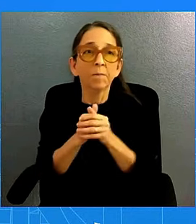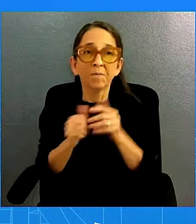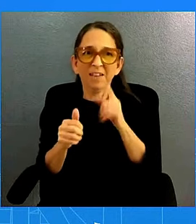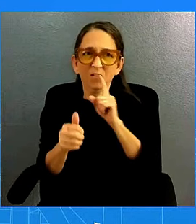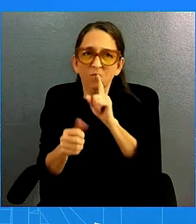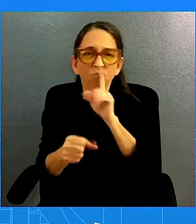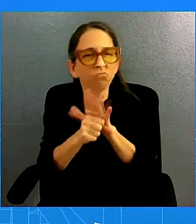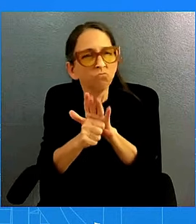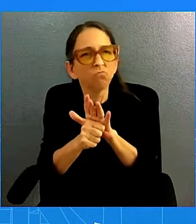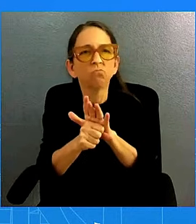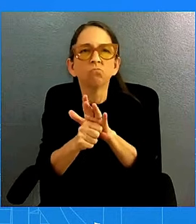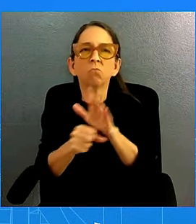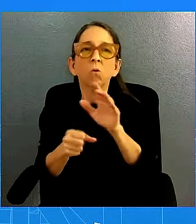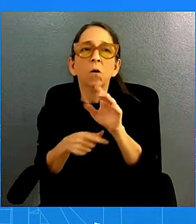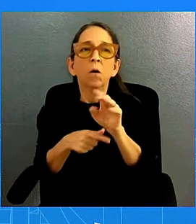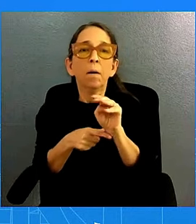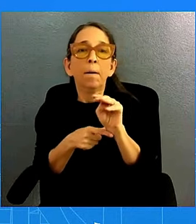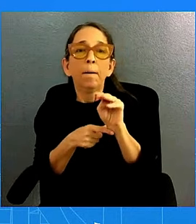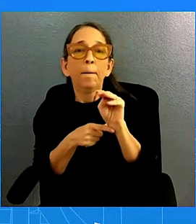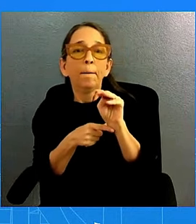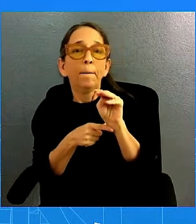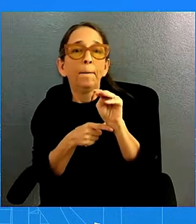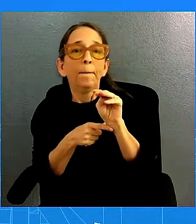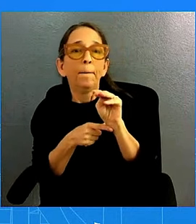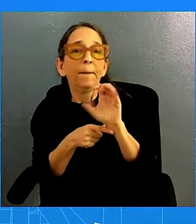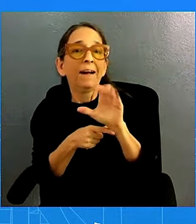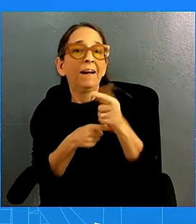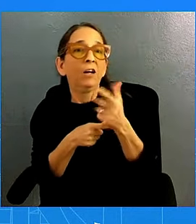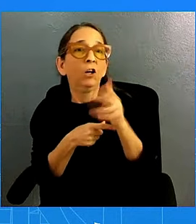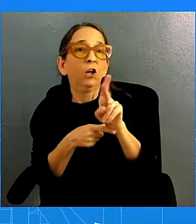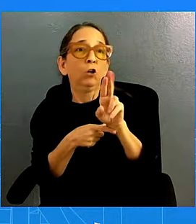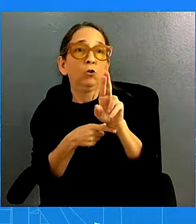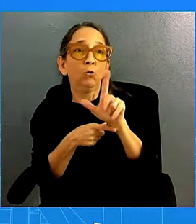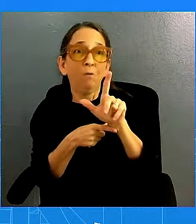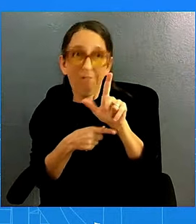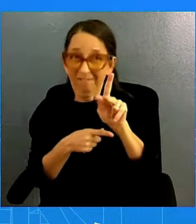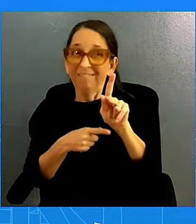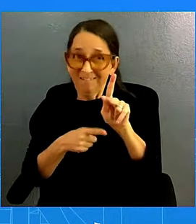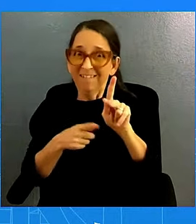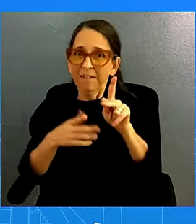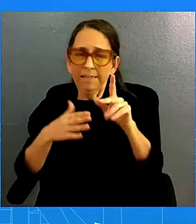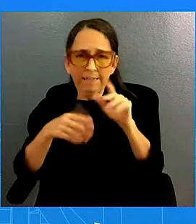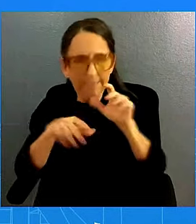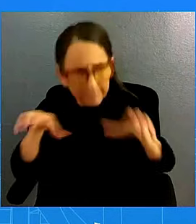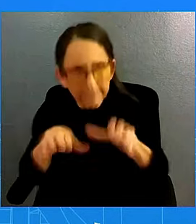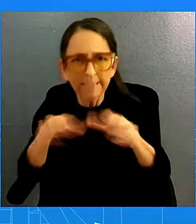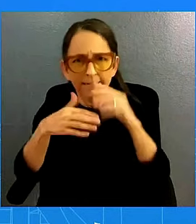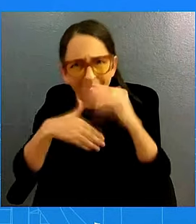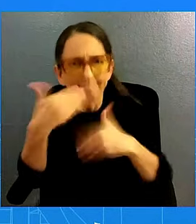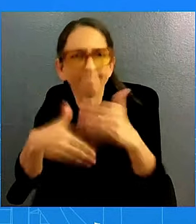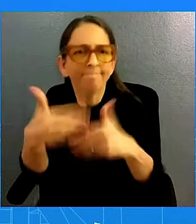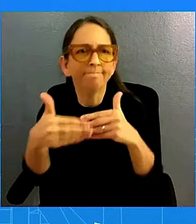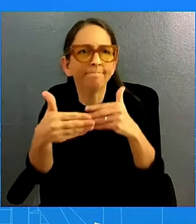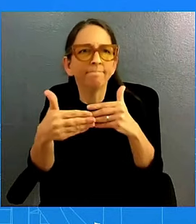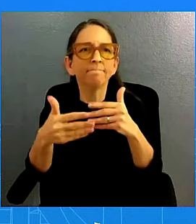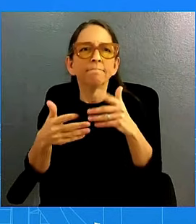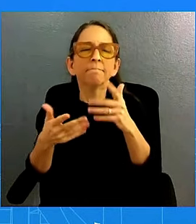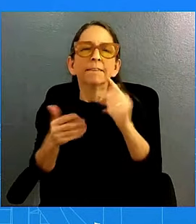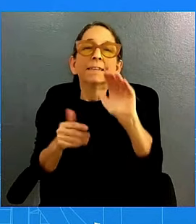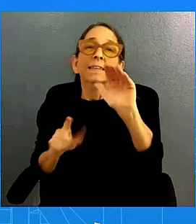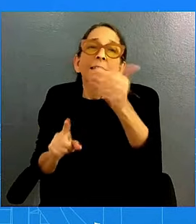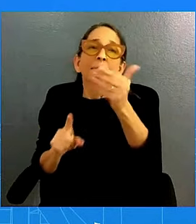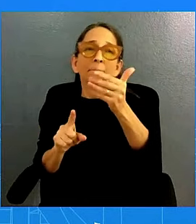can do to try to move this forward. It doesn't appear right now, and I don't want to get ahead of Jake or speak for him, but I